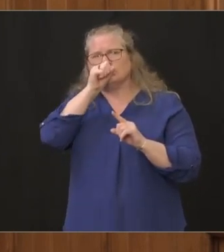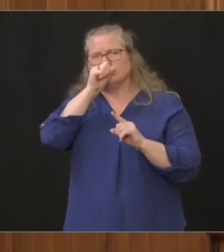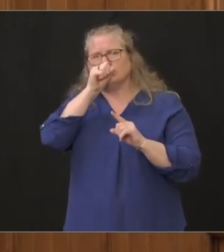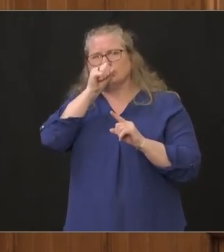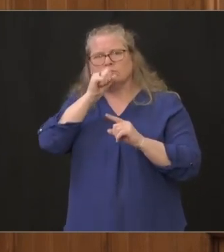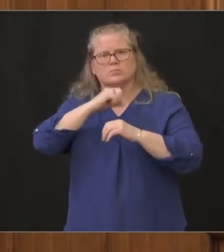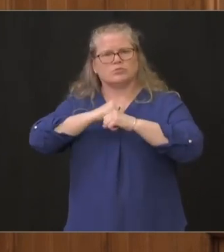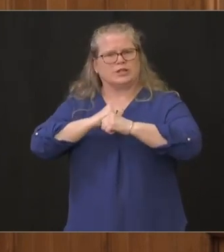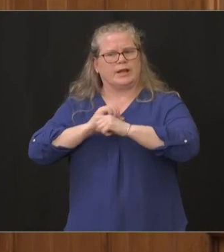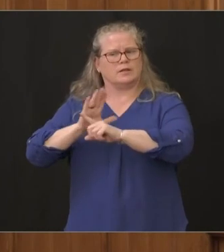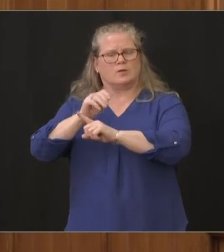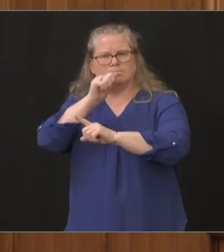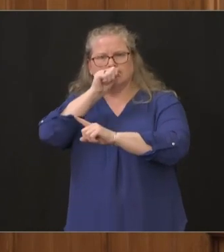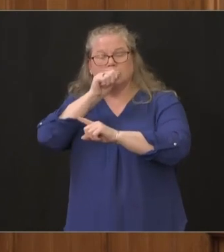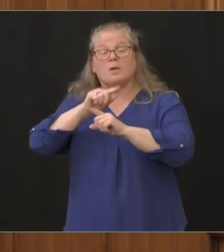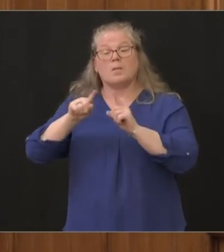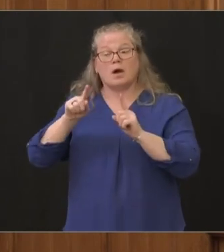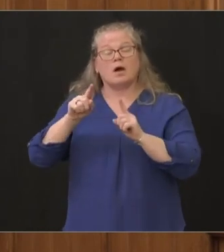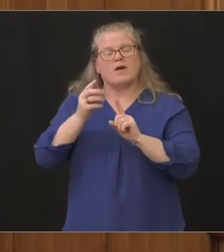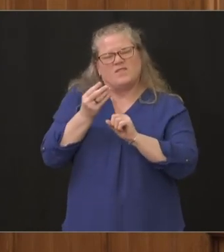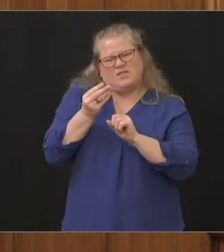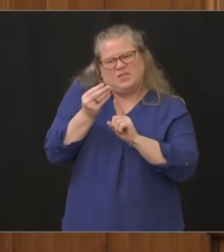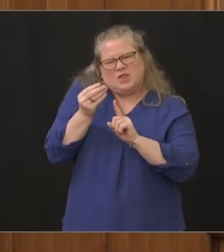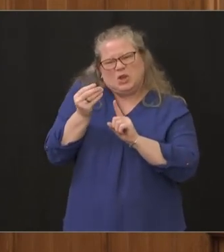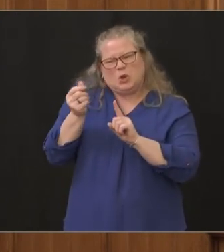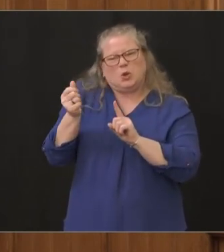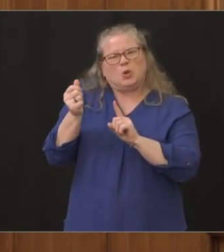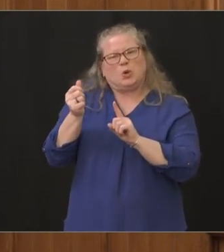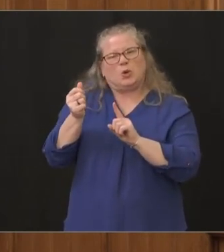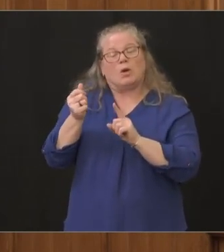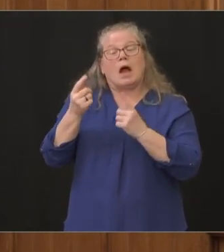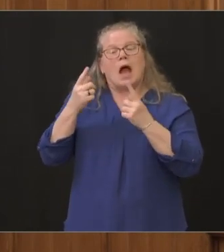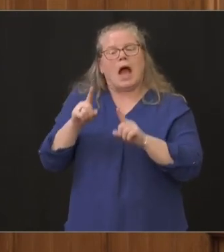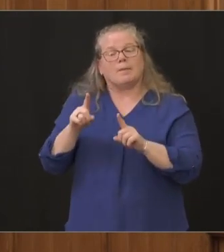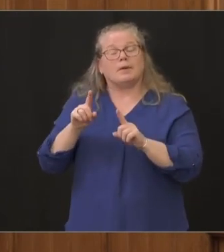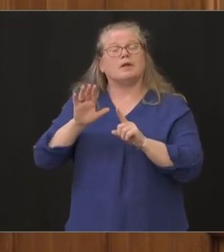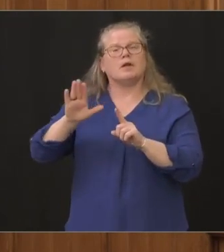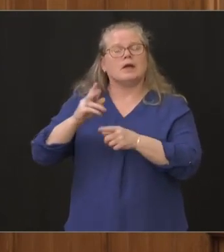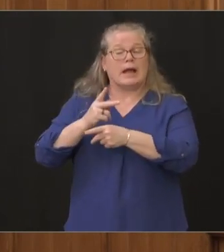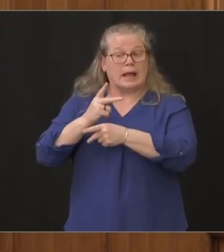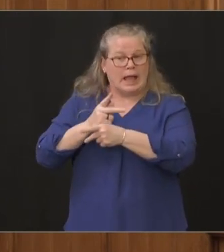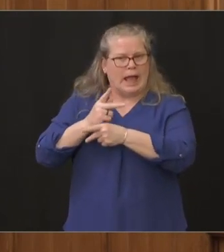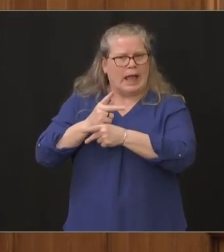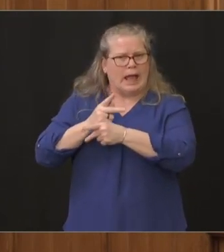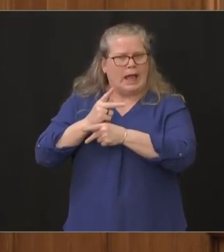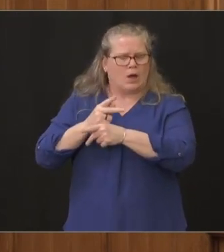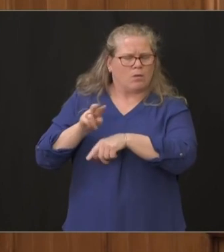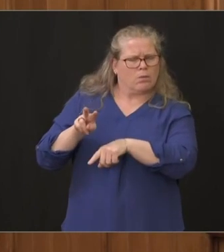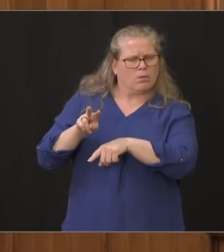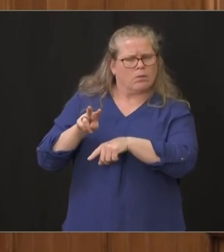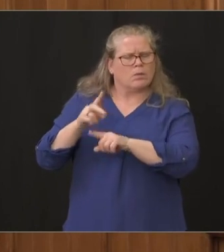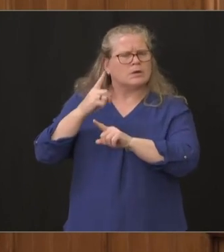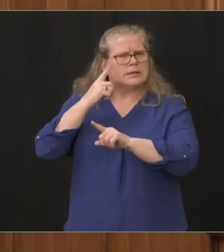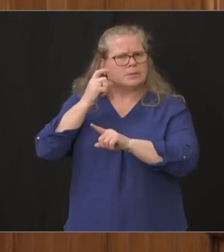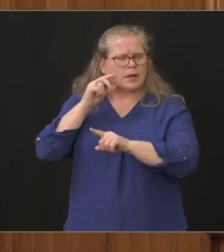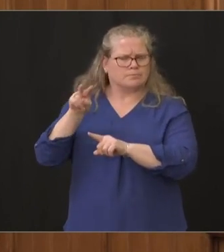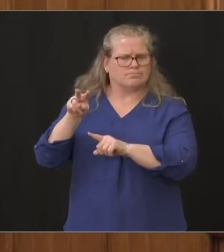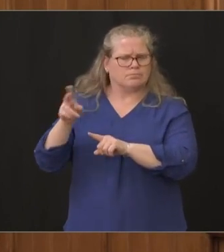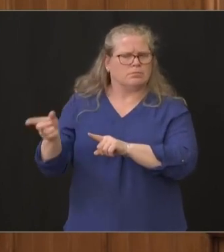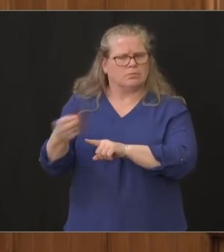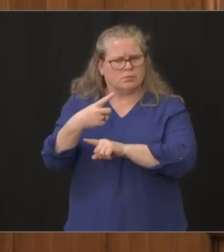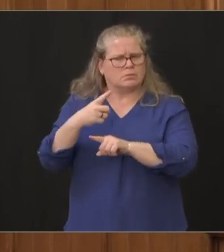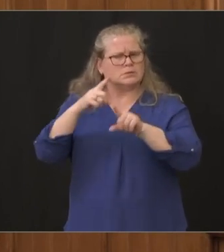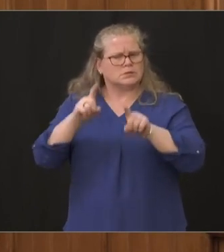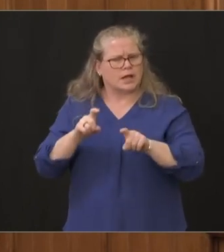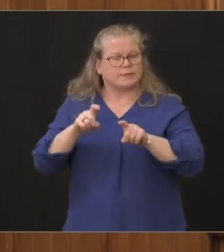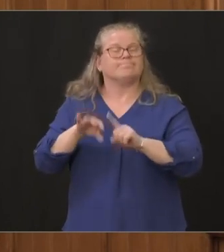positive as a result of of suspicion of care uh being delivered we've had a few people who work with us who've acquired it within the